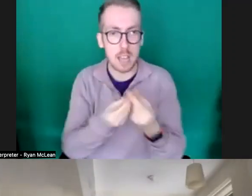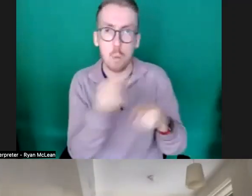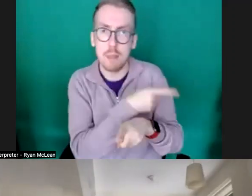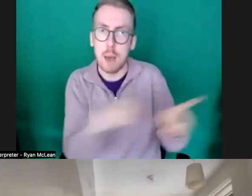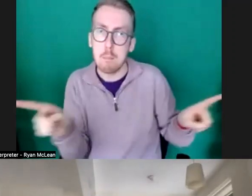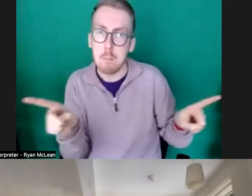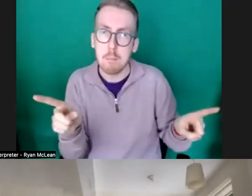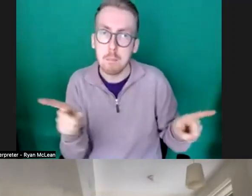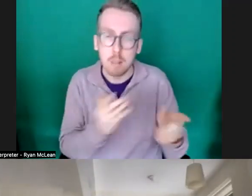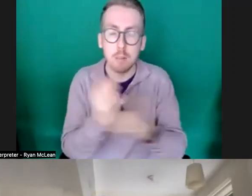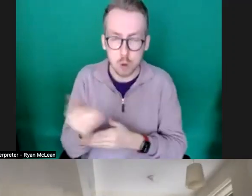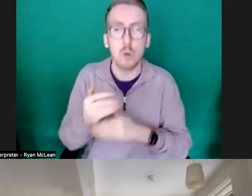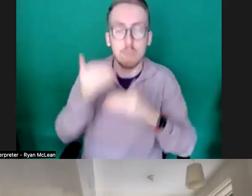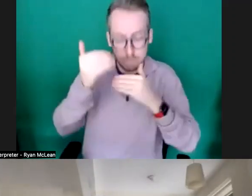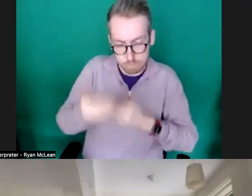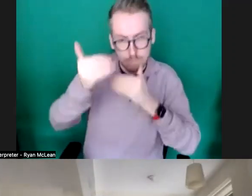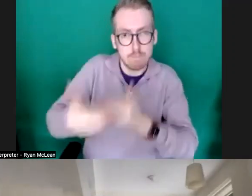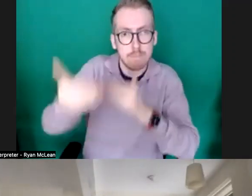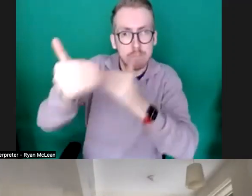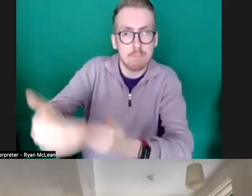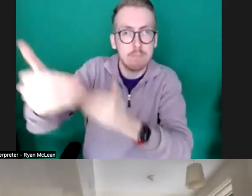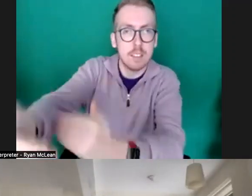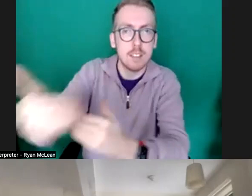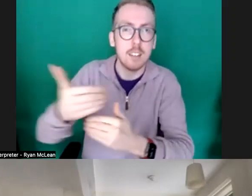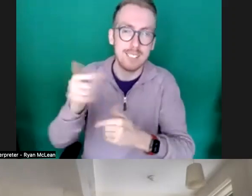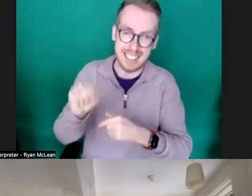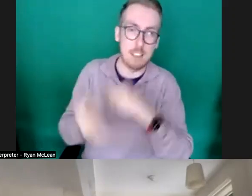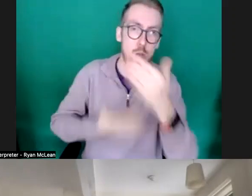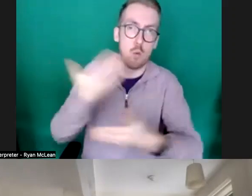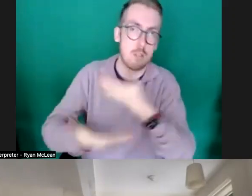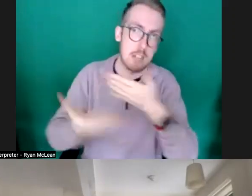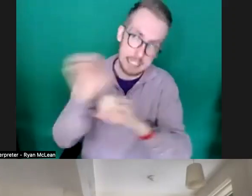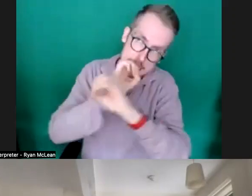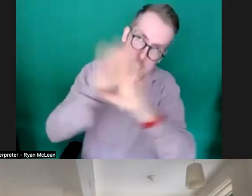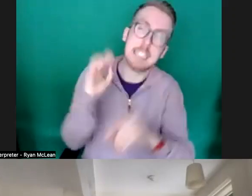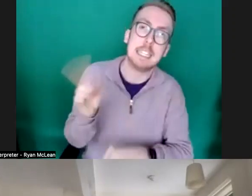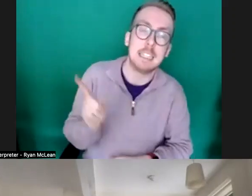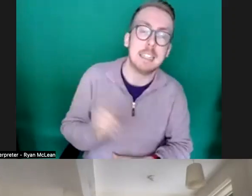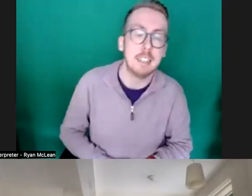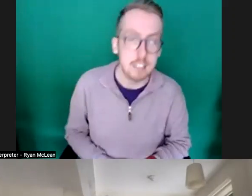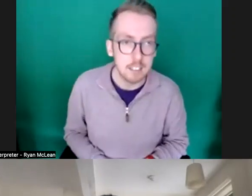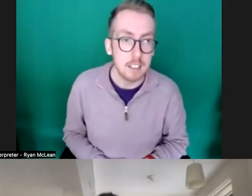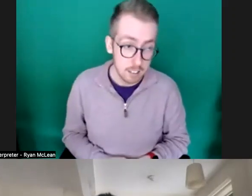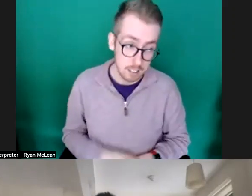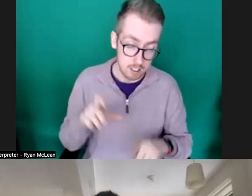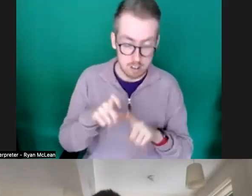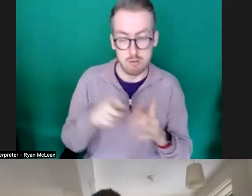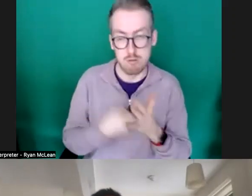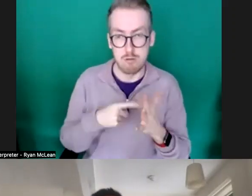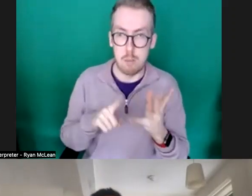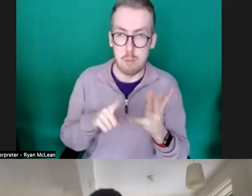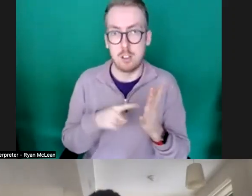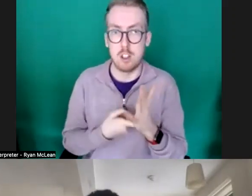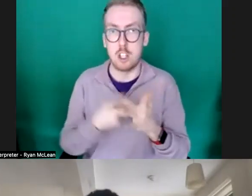sort of phase of the story and i think you know as as you're rightly saying your dramaturgy can mean a lot of different things depending on different